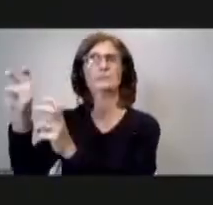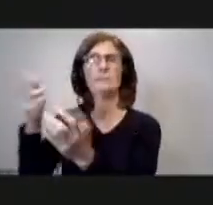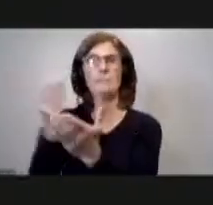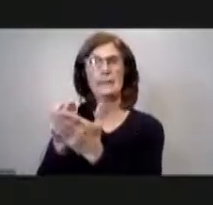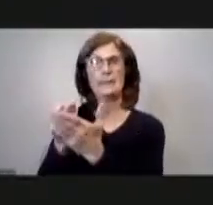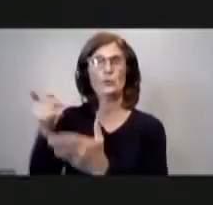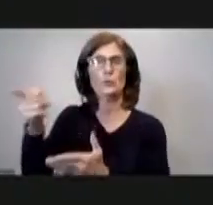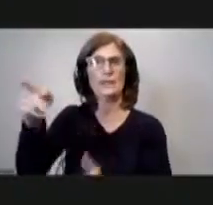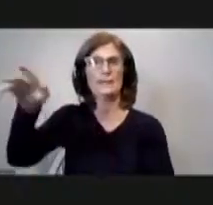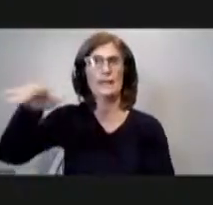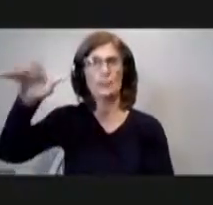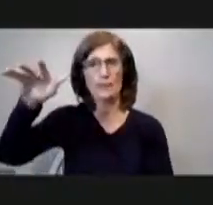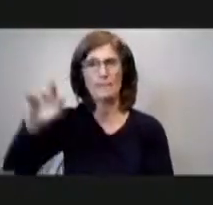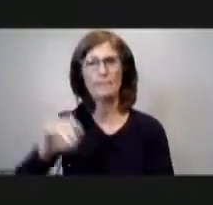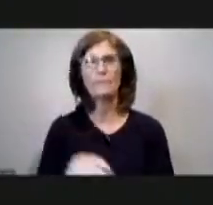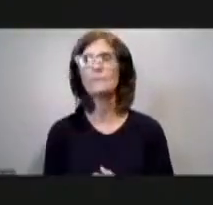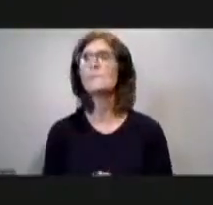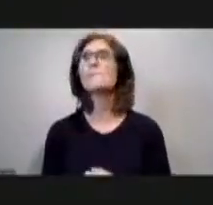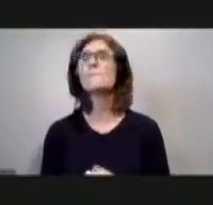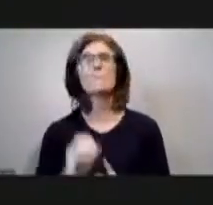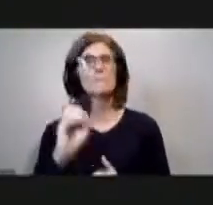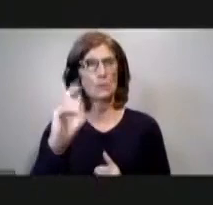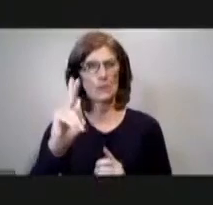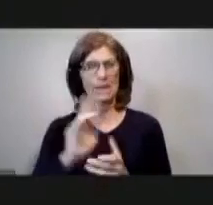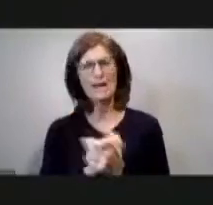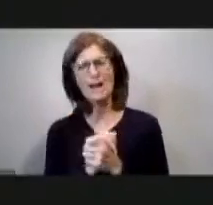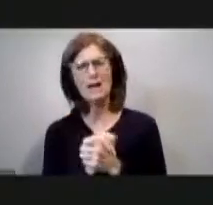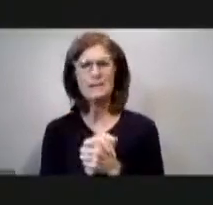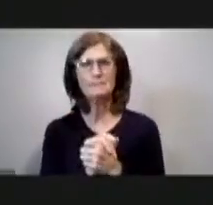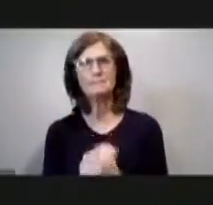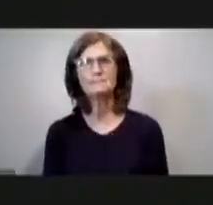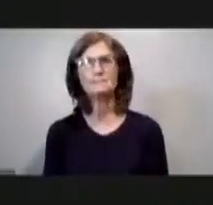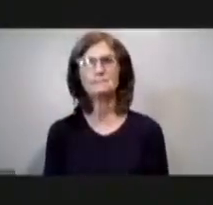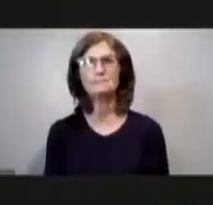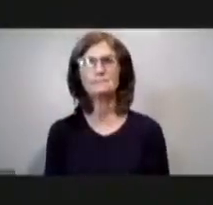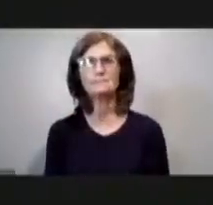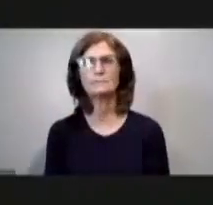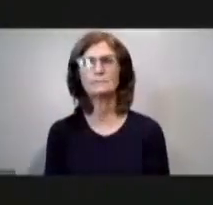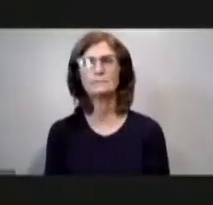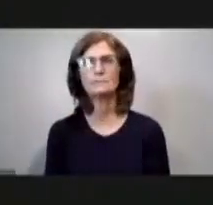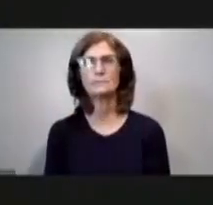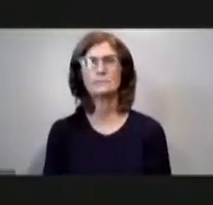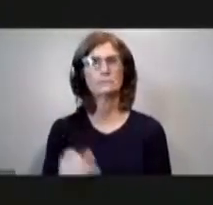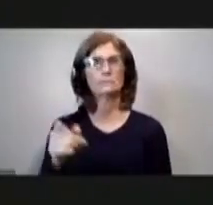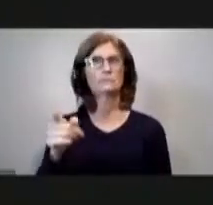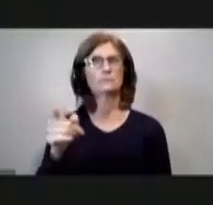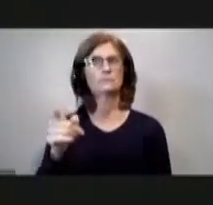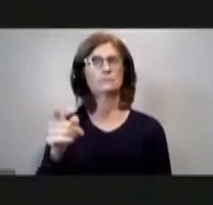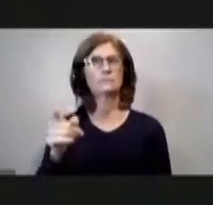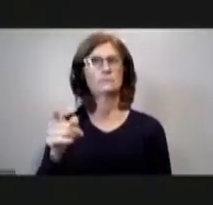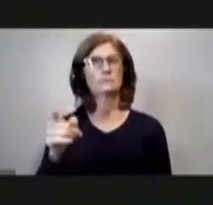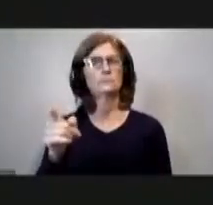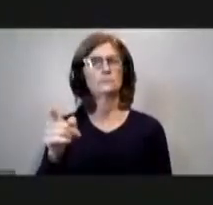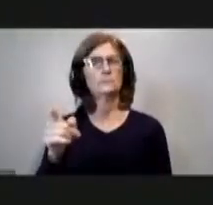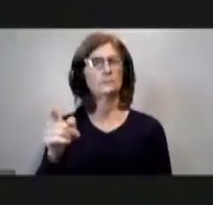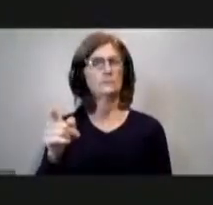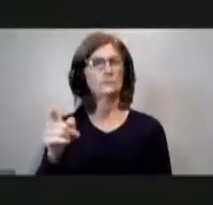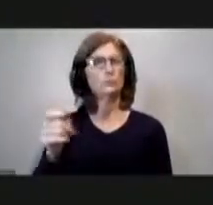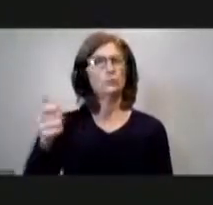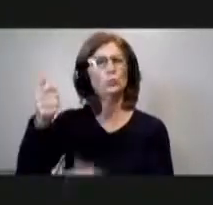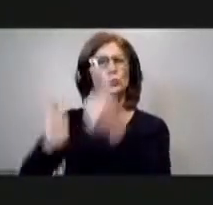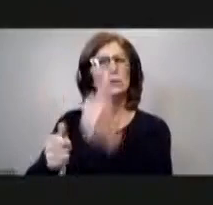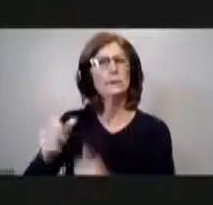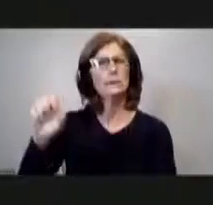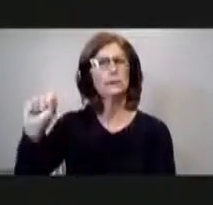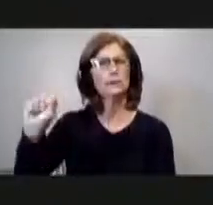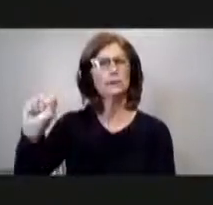what um is there and i is it uh categorized yet what slope i mean that's not that much money